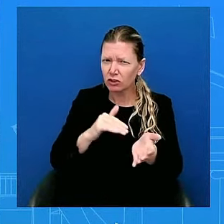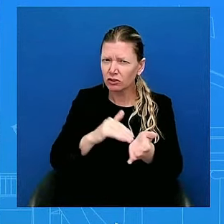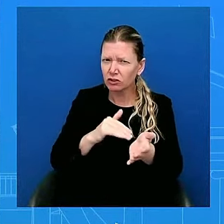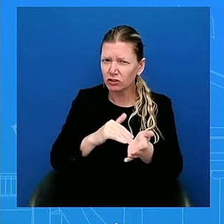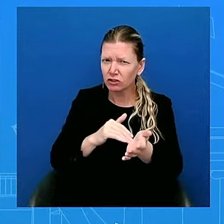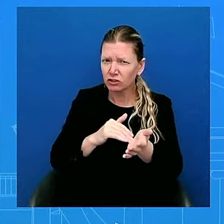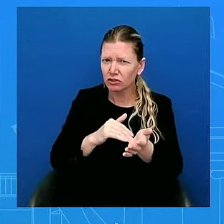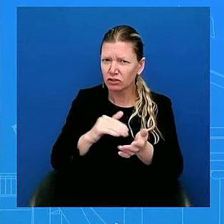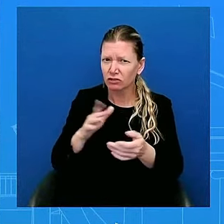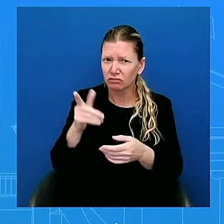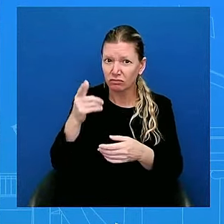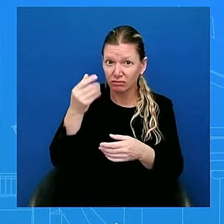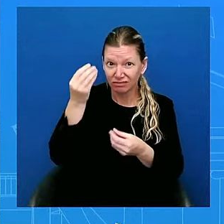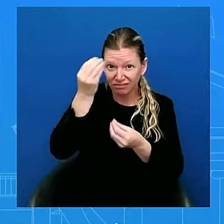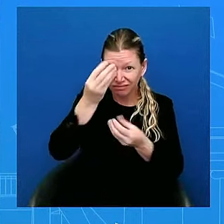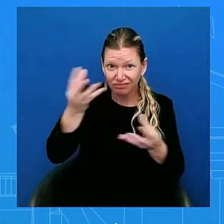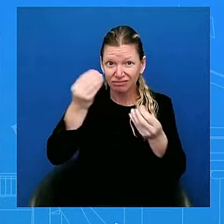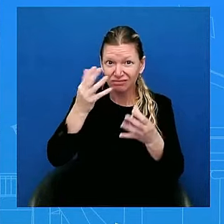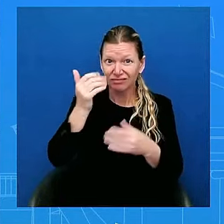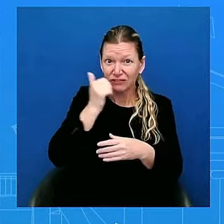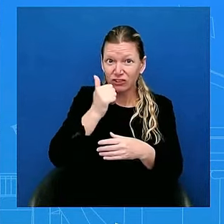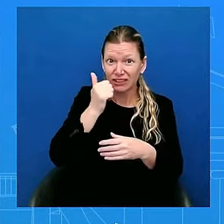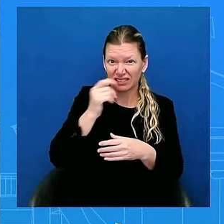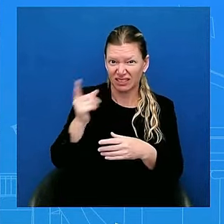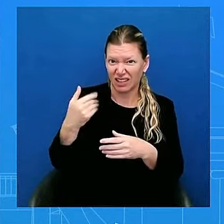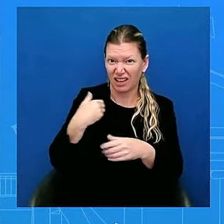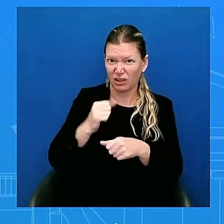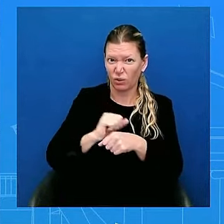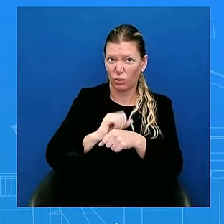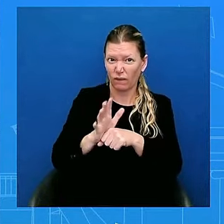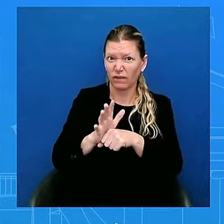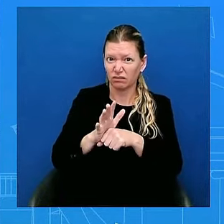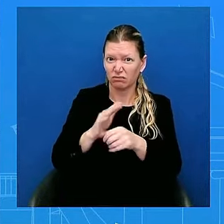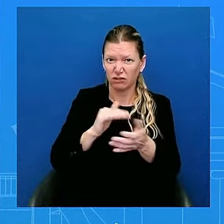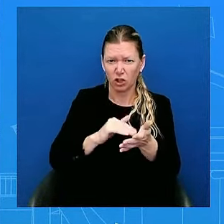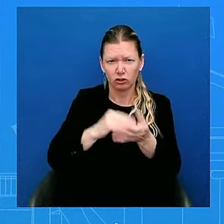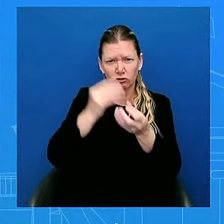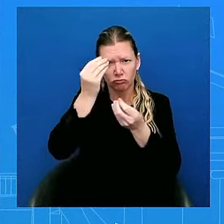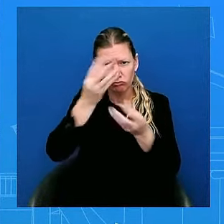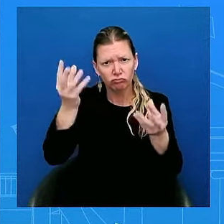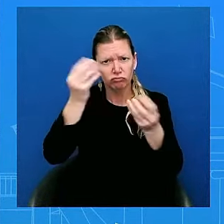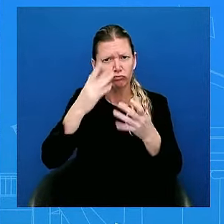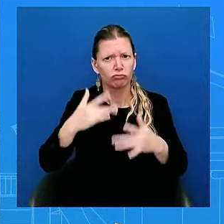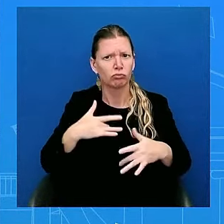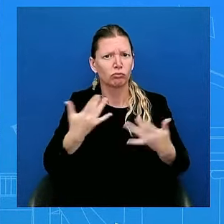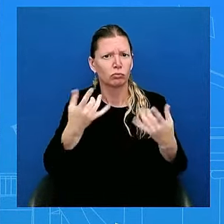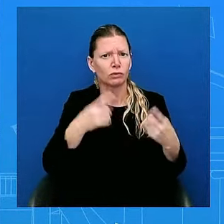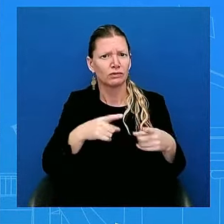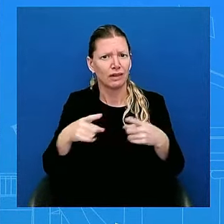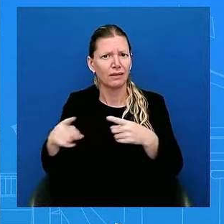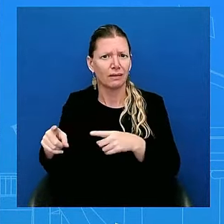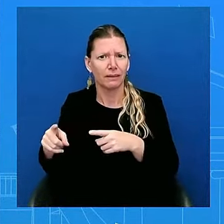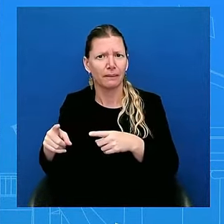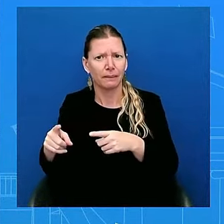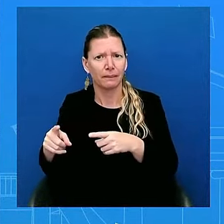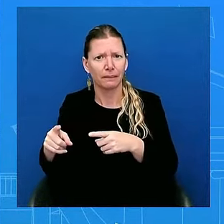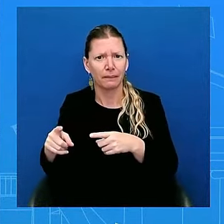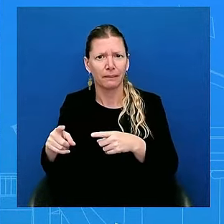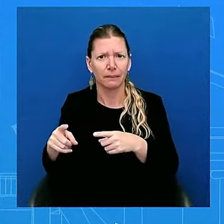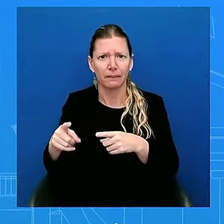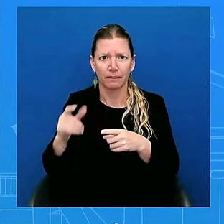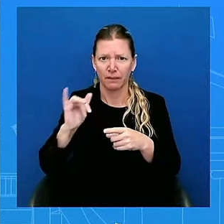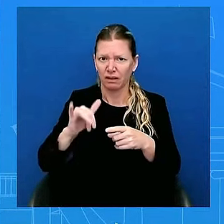was going on, what was happening. There was a memo that was sent out to all of you. Obviously, the memo was given to me, and we